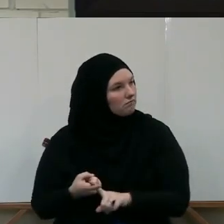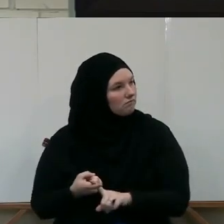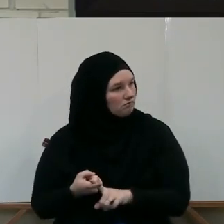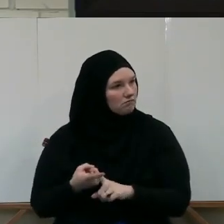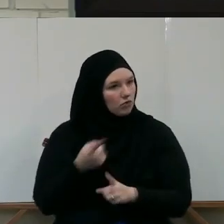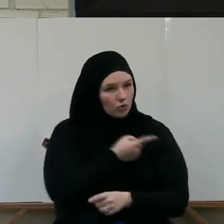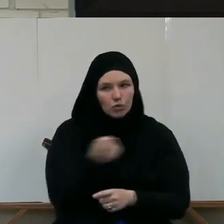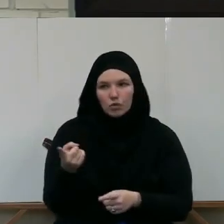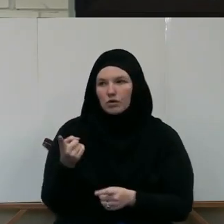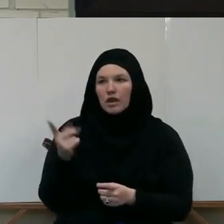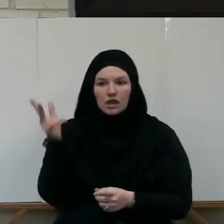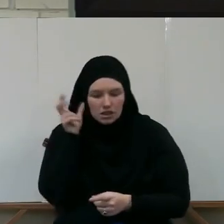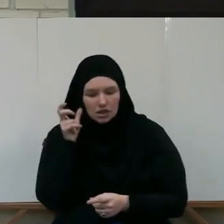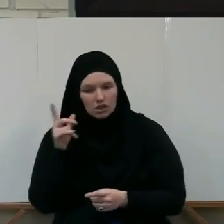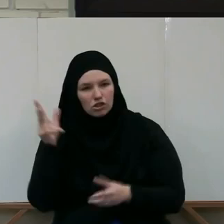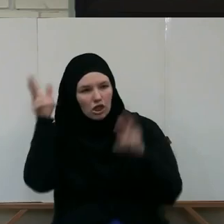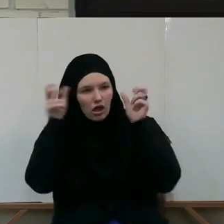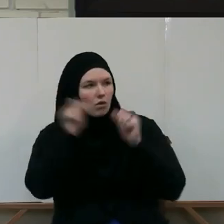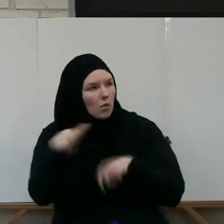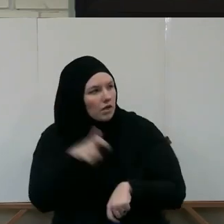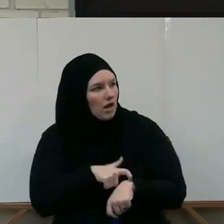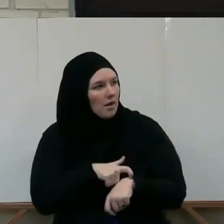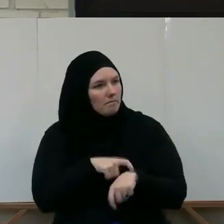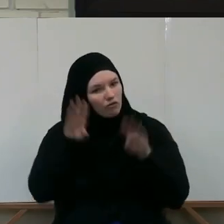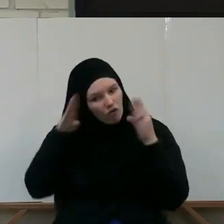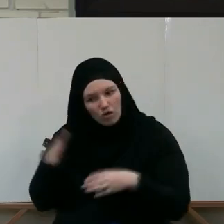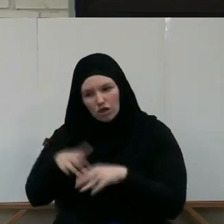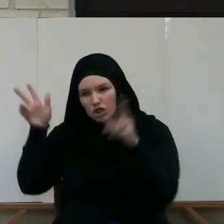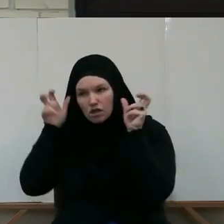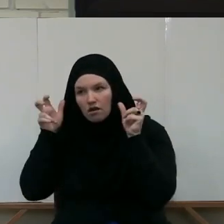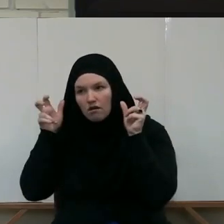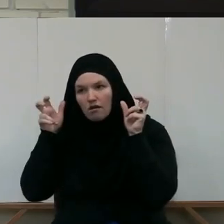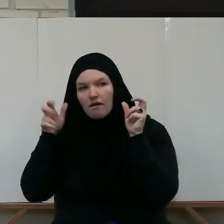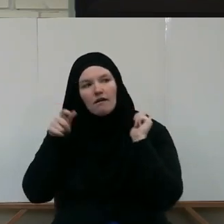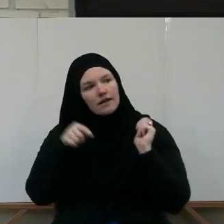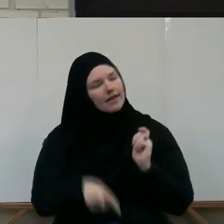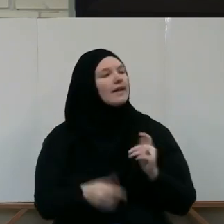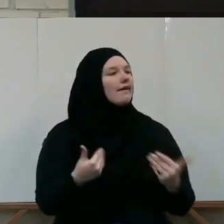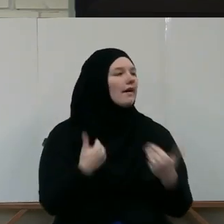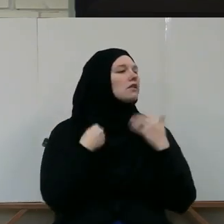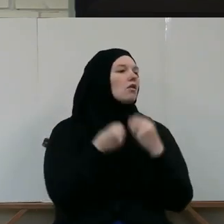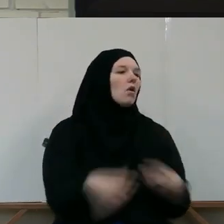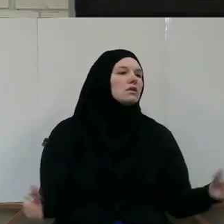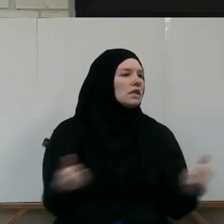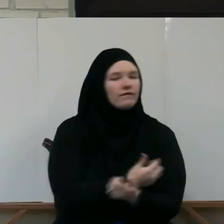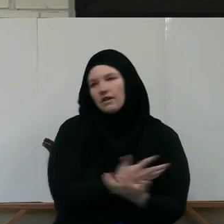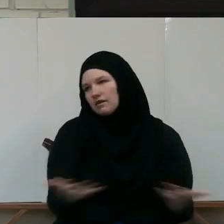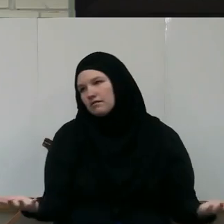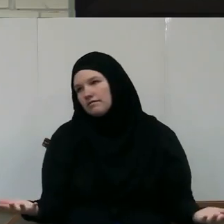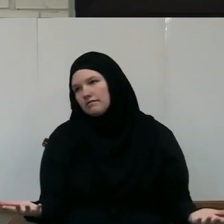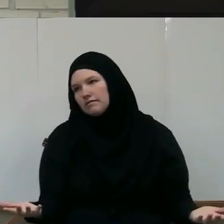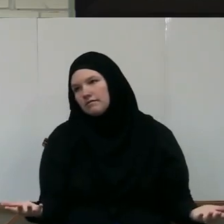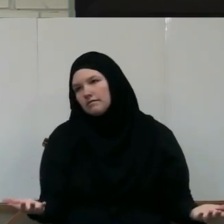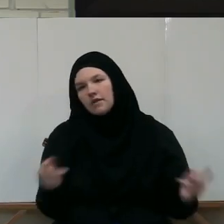commitment His listening His ears His eyes His everything Then he has lost everything Fakat